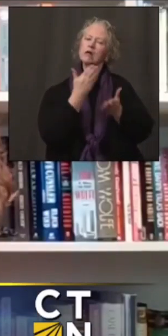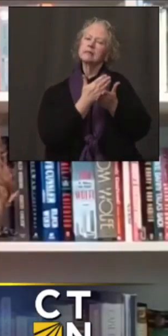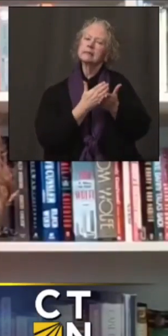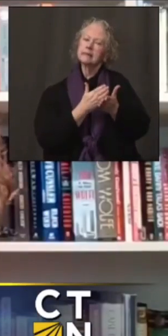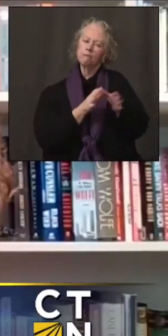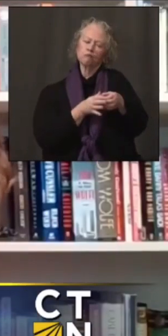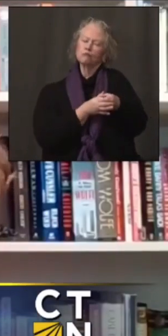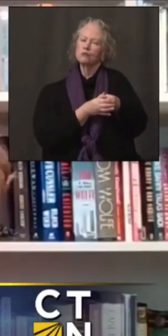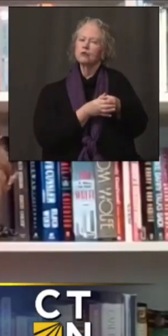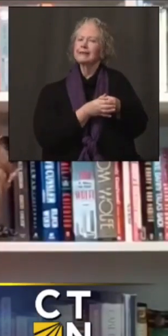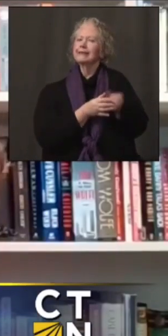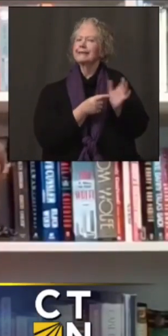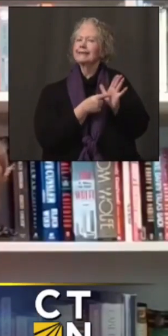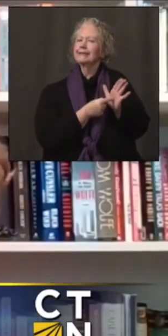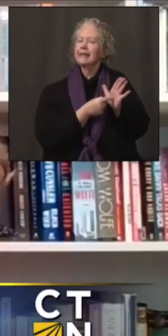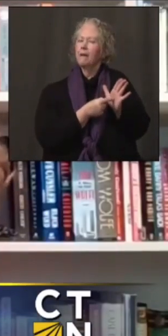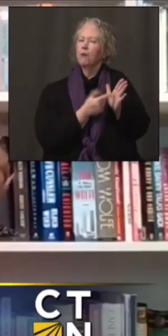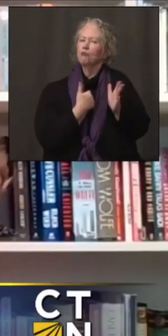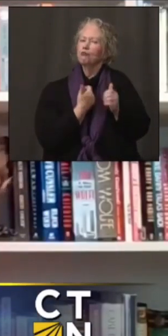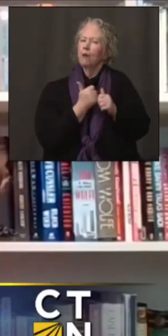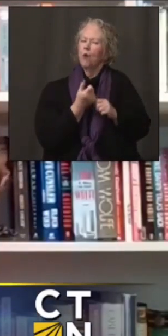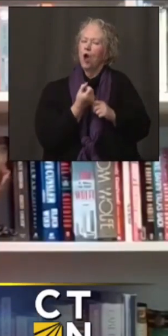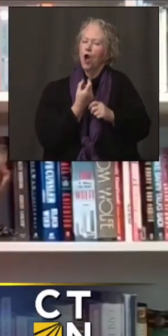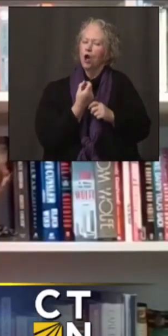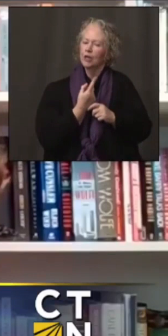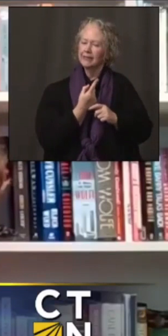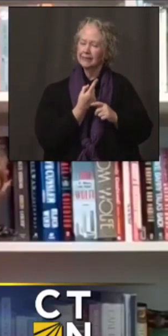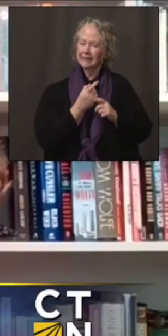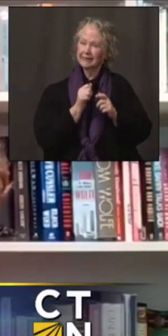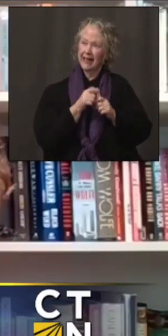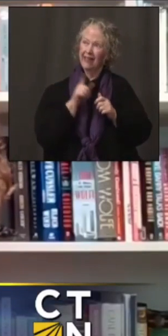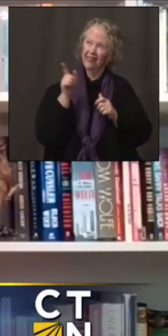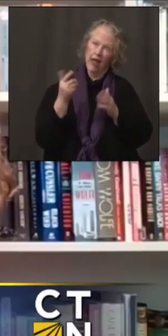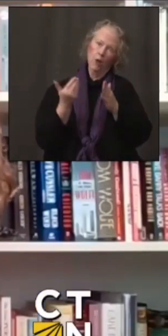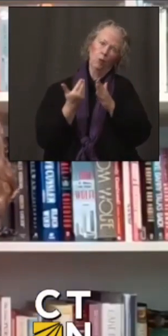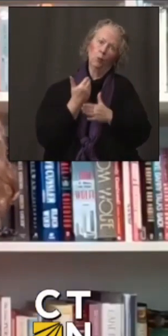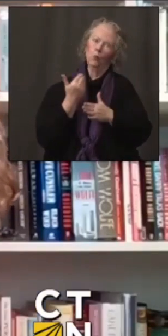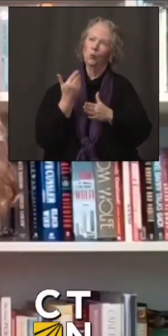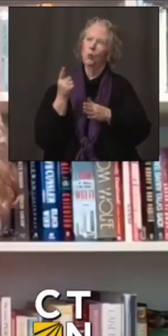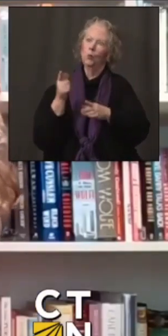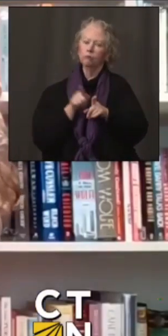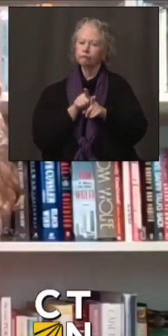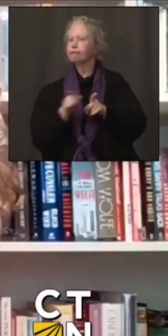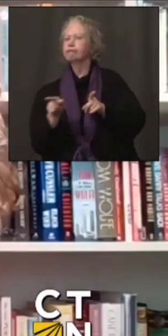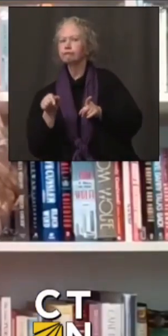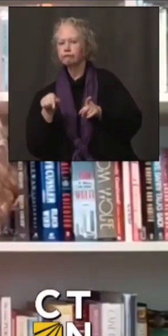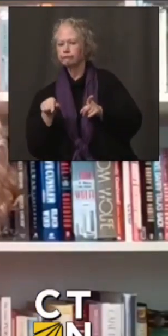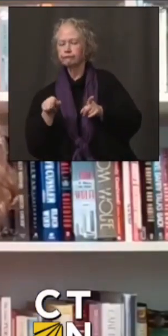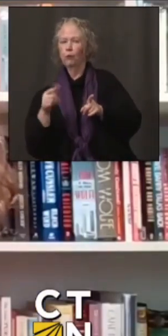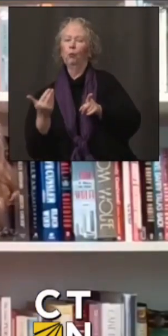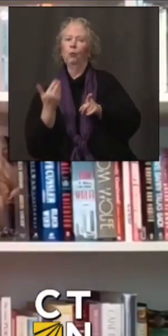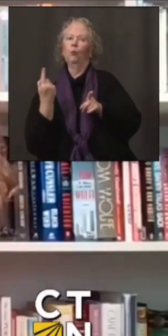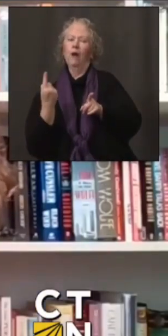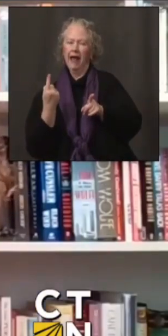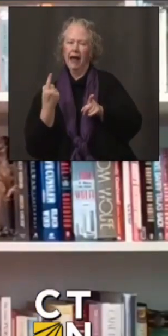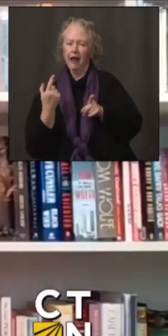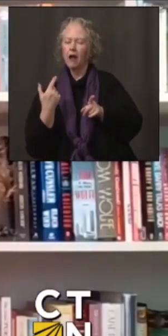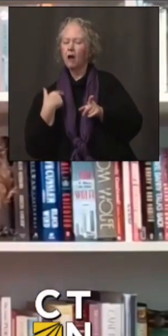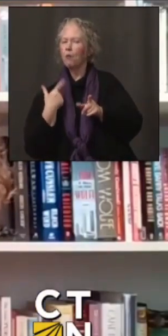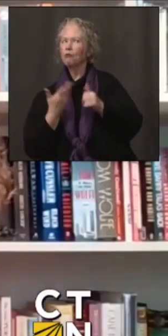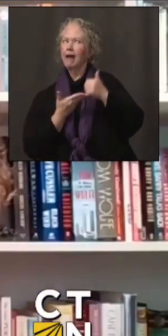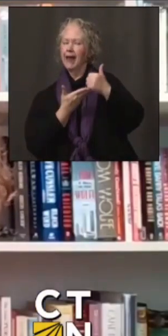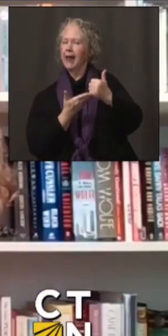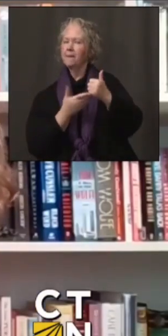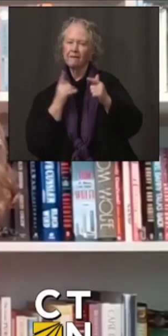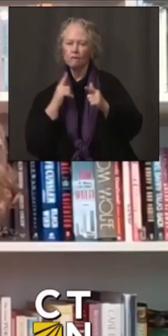to understand how, first of all, whether the variant was here or not. Now we know that it is. And we'll continue to do this sampling to